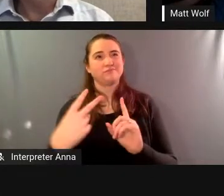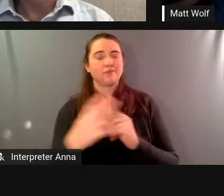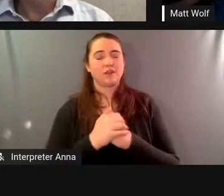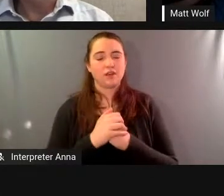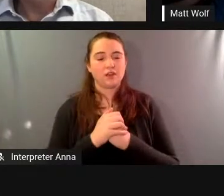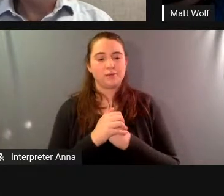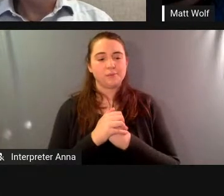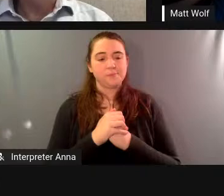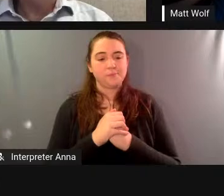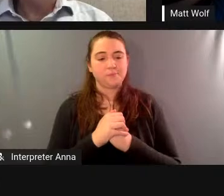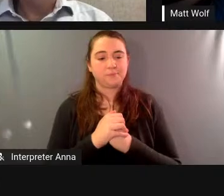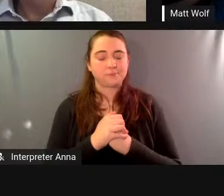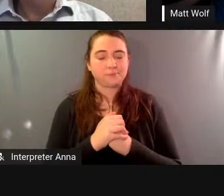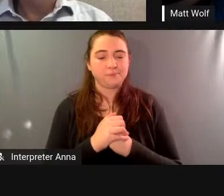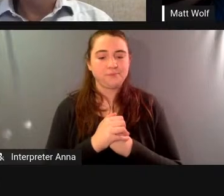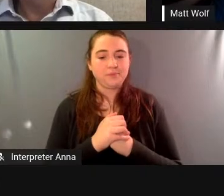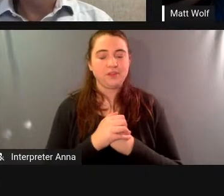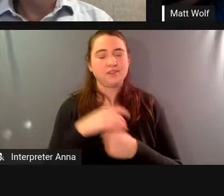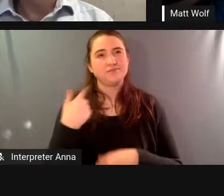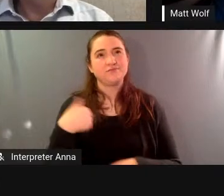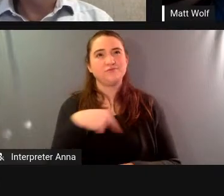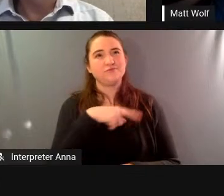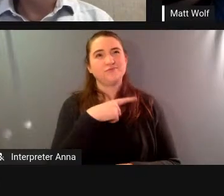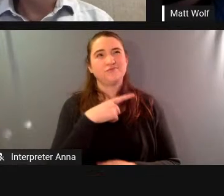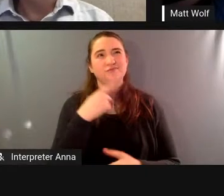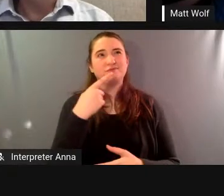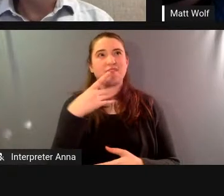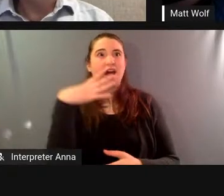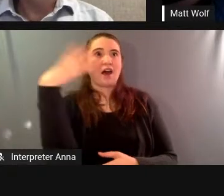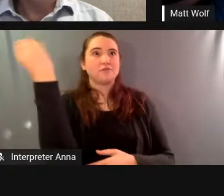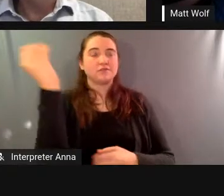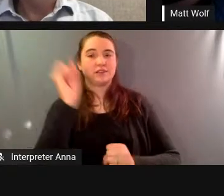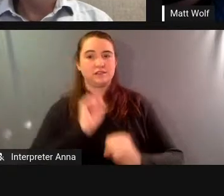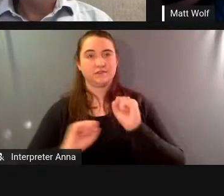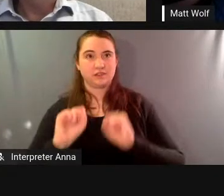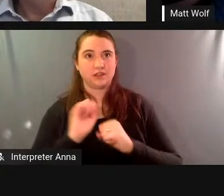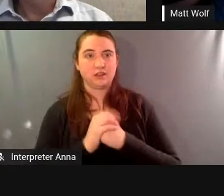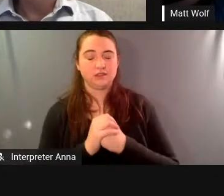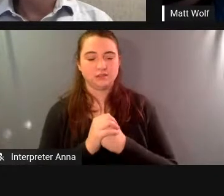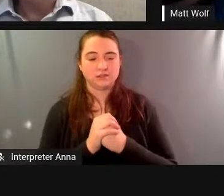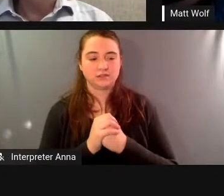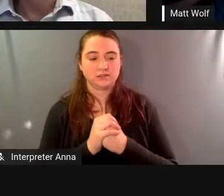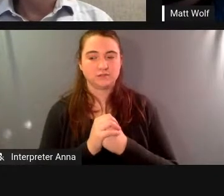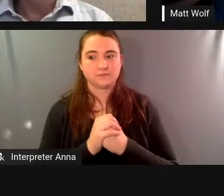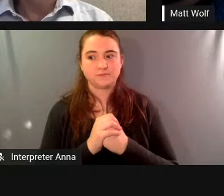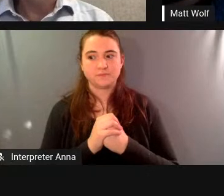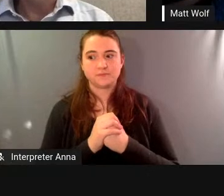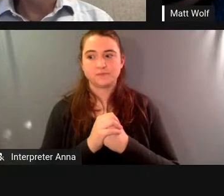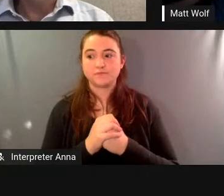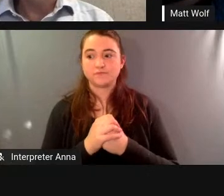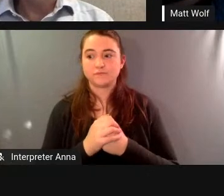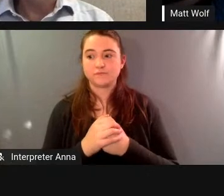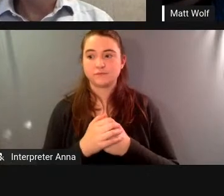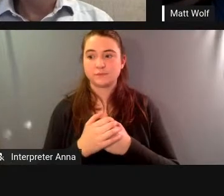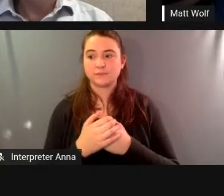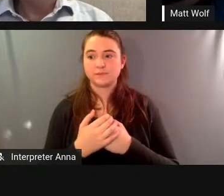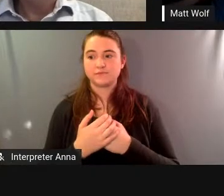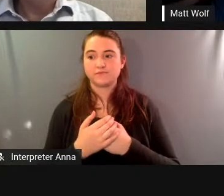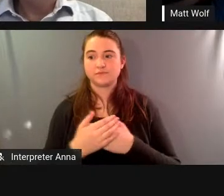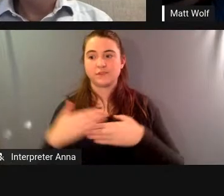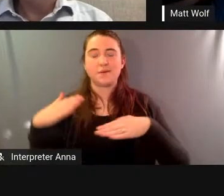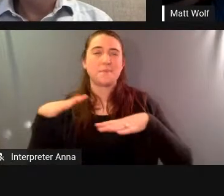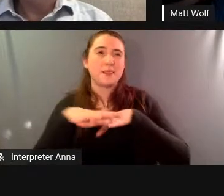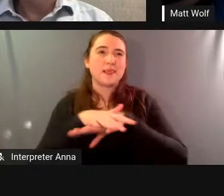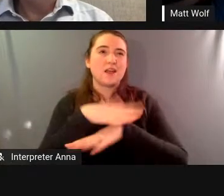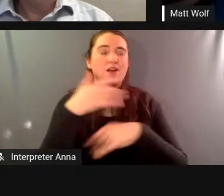jurisdictional uh small-scale uh science that's what i'm saying now if we do this experiment human ecology